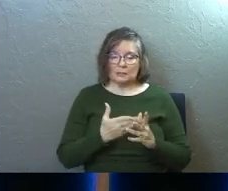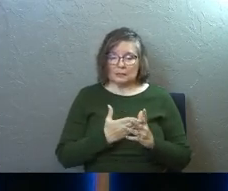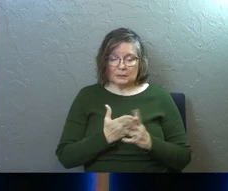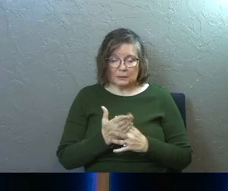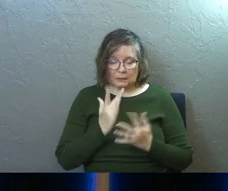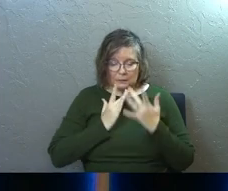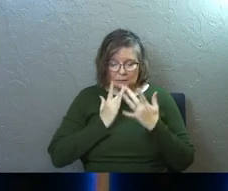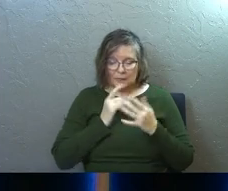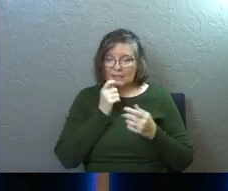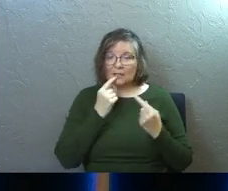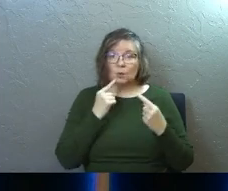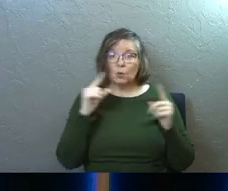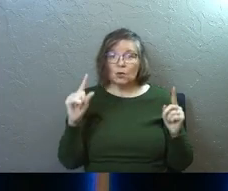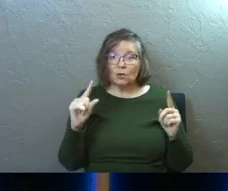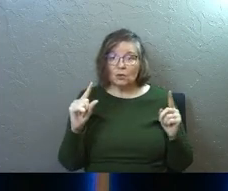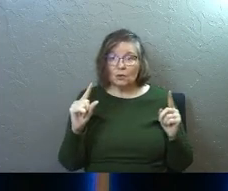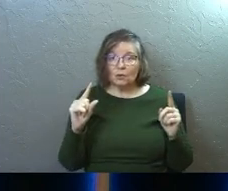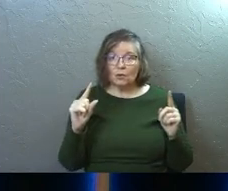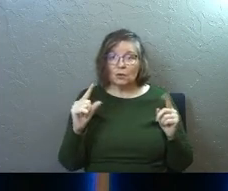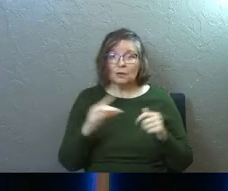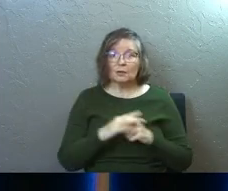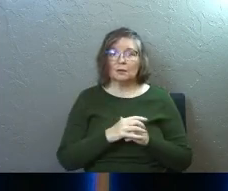it doesn't work.